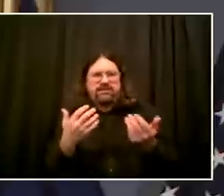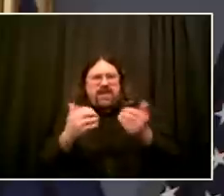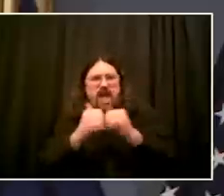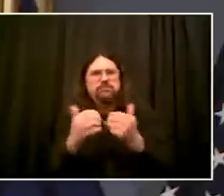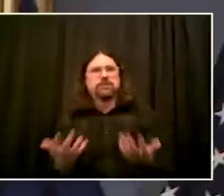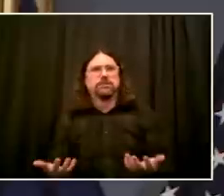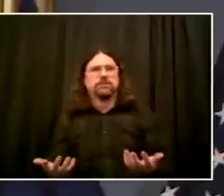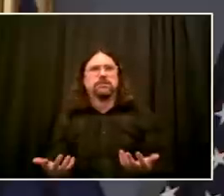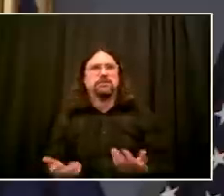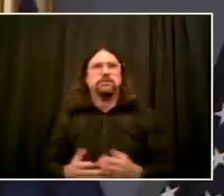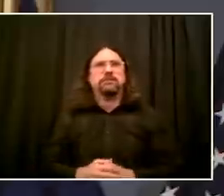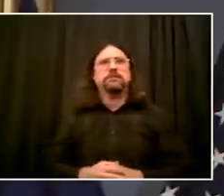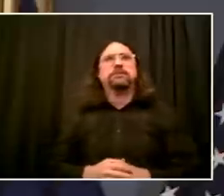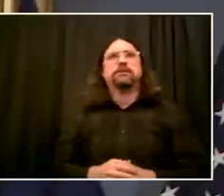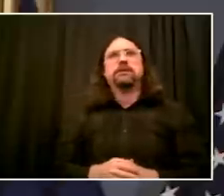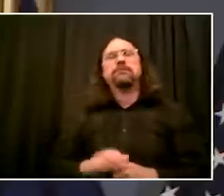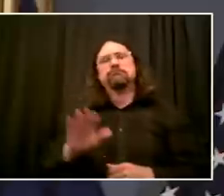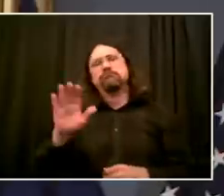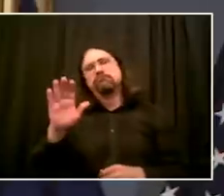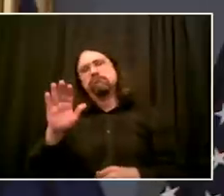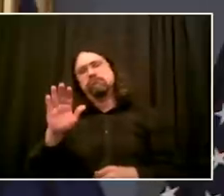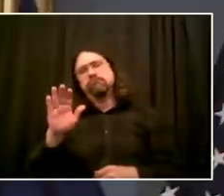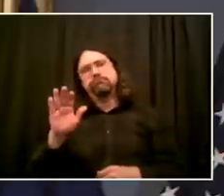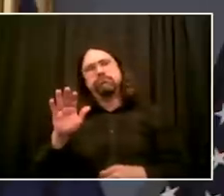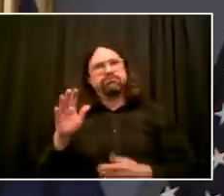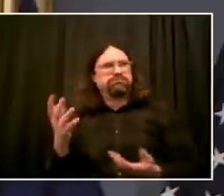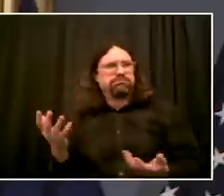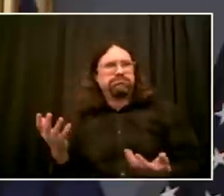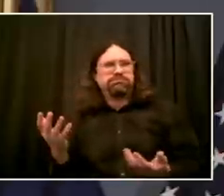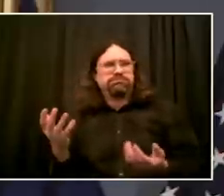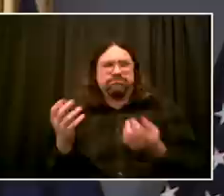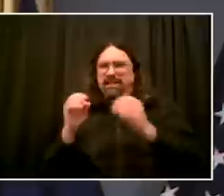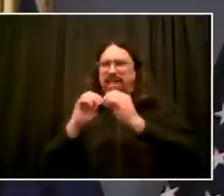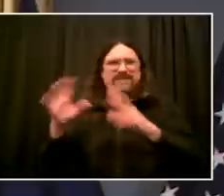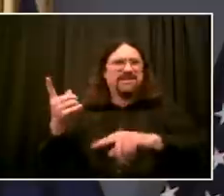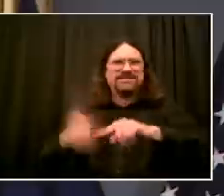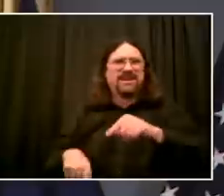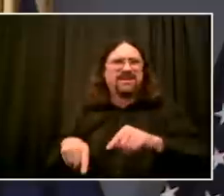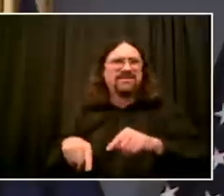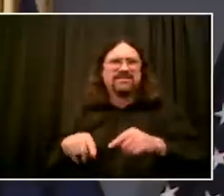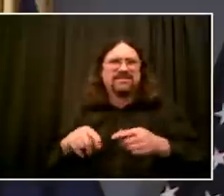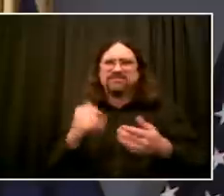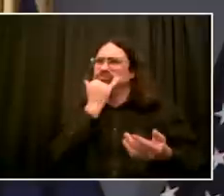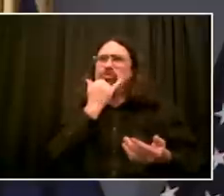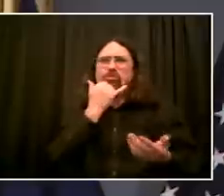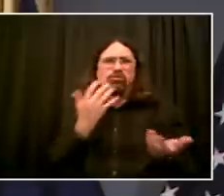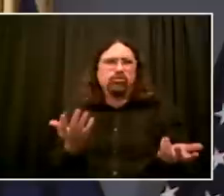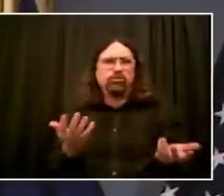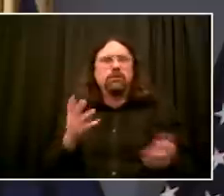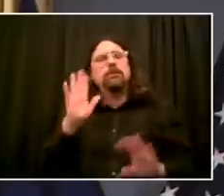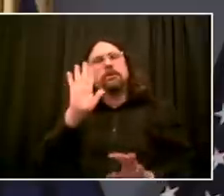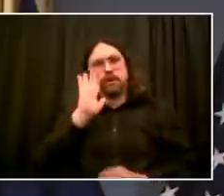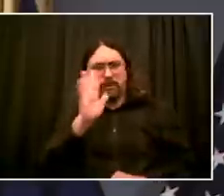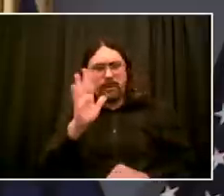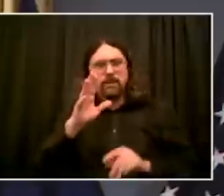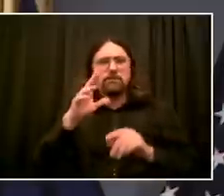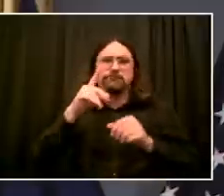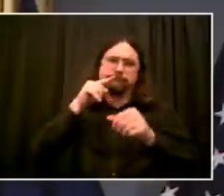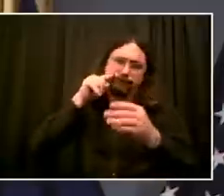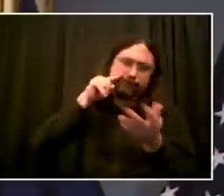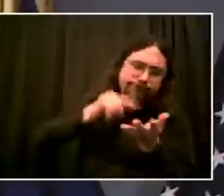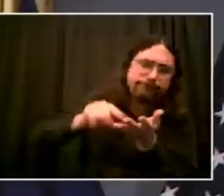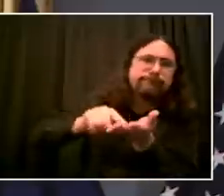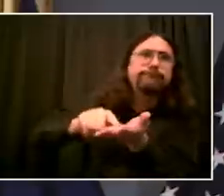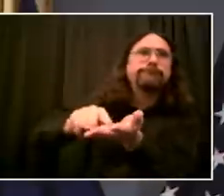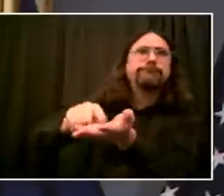needs to be looked at. That's part of what the police will do with internal affairs. That's part of what Jim Johnson and Margaret Garnett will do, and they will do it